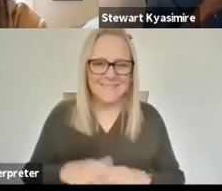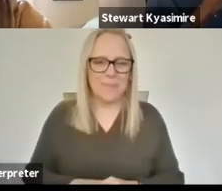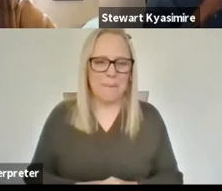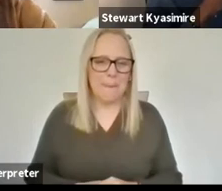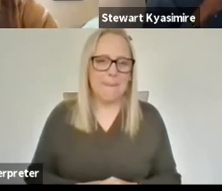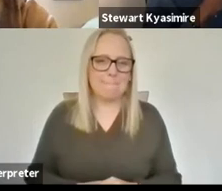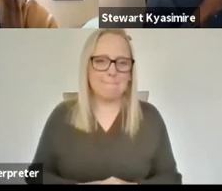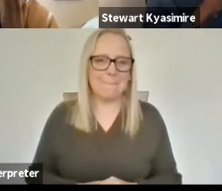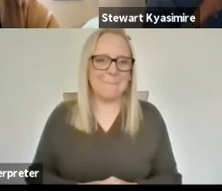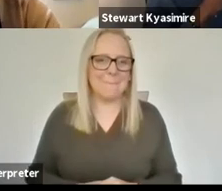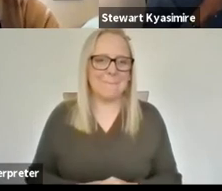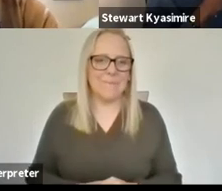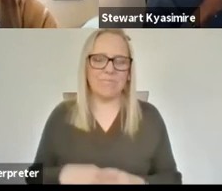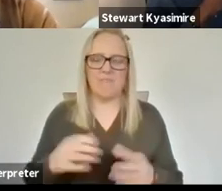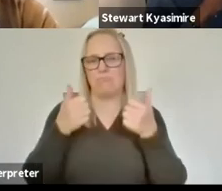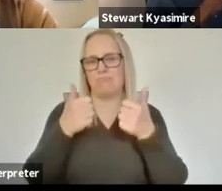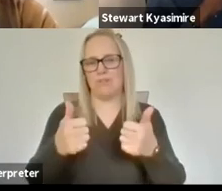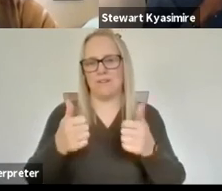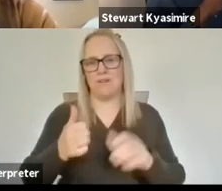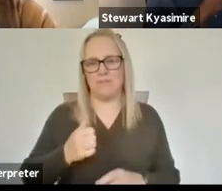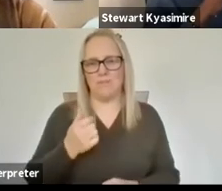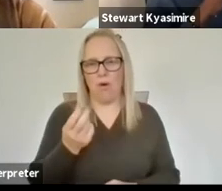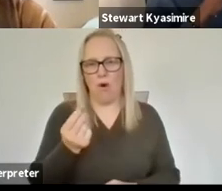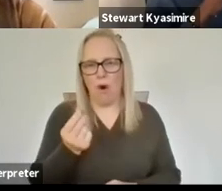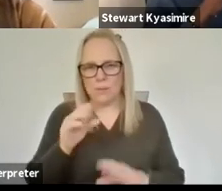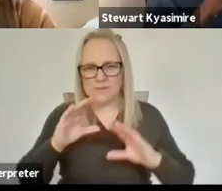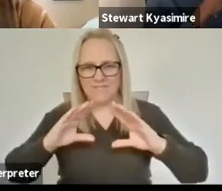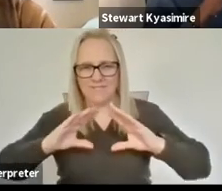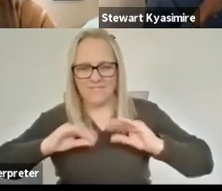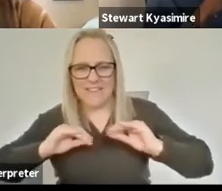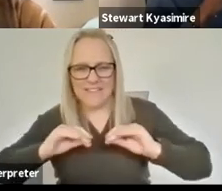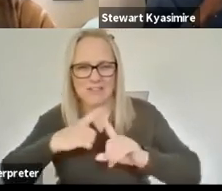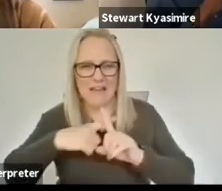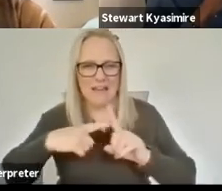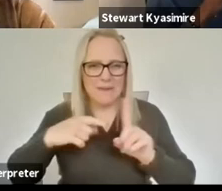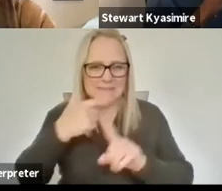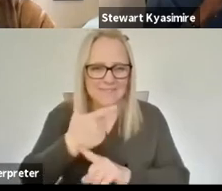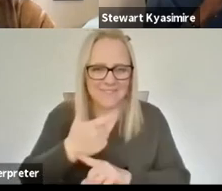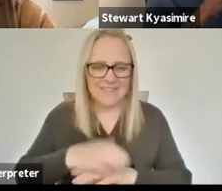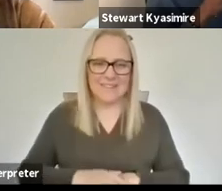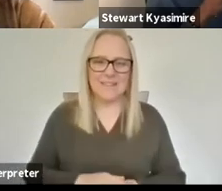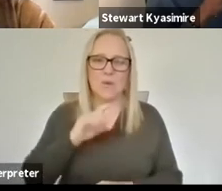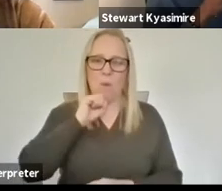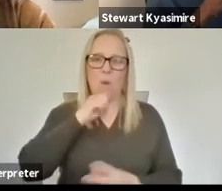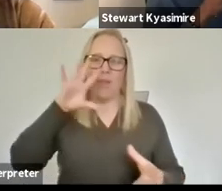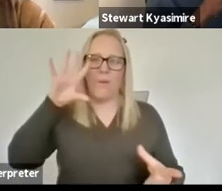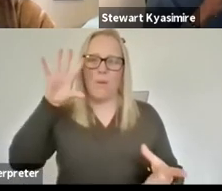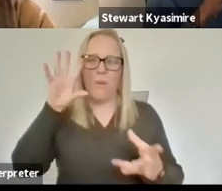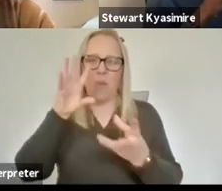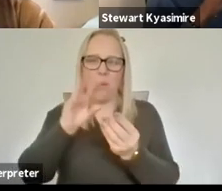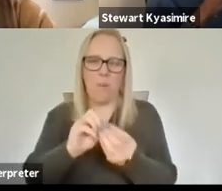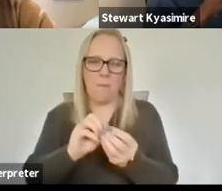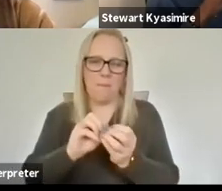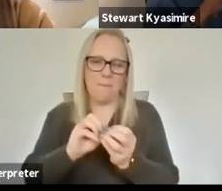so we we are now almost half past so we're going to conclude this evening's discussions i